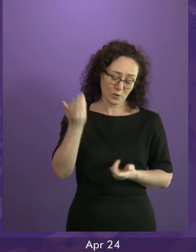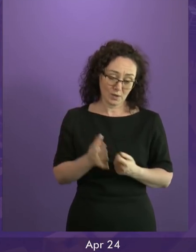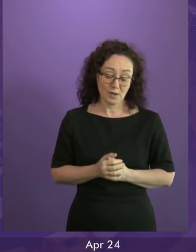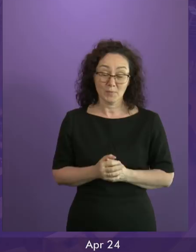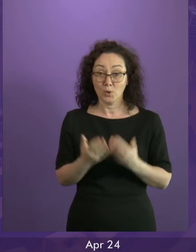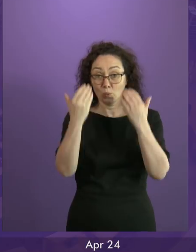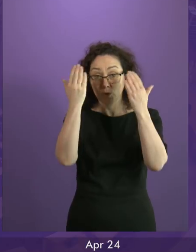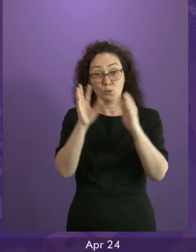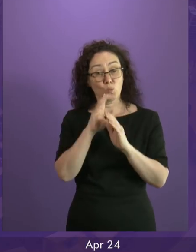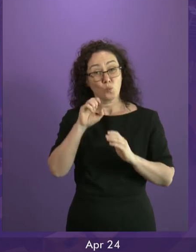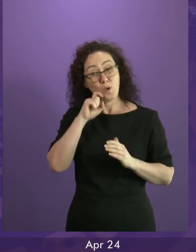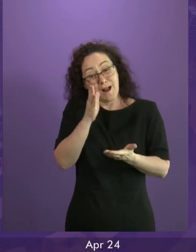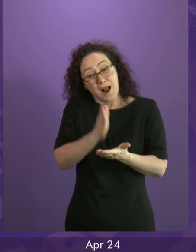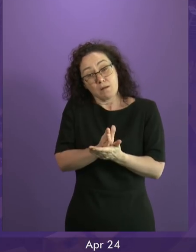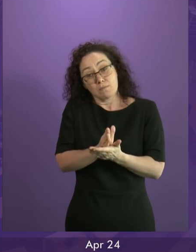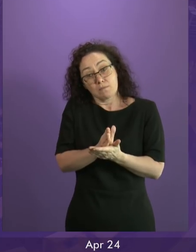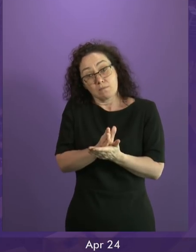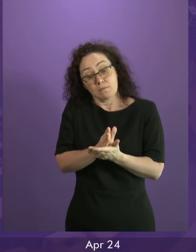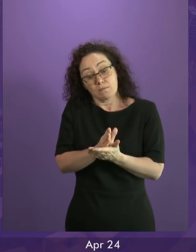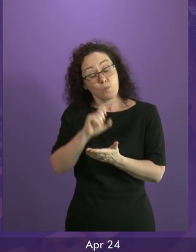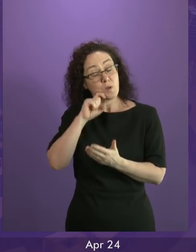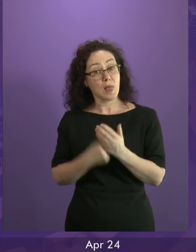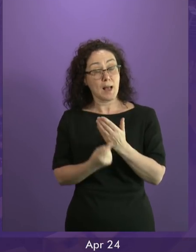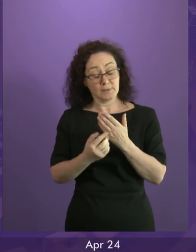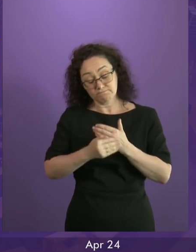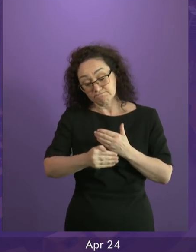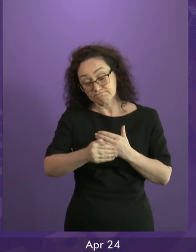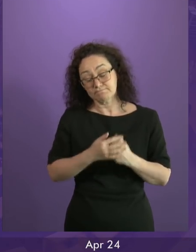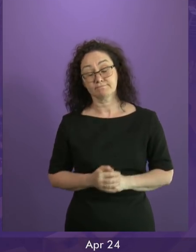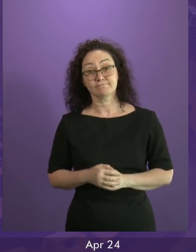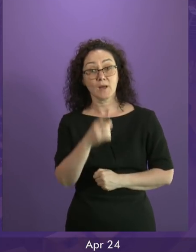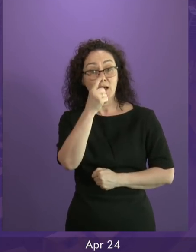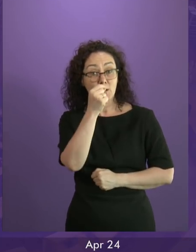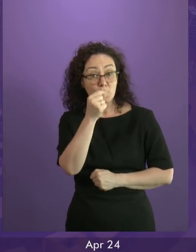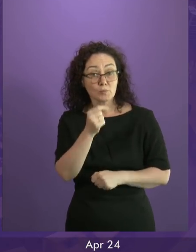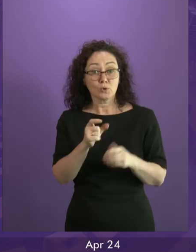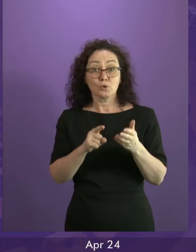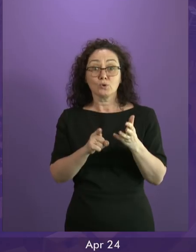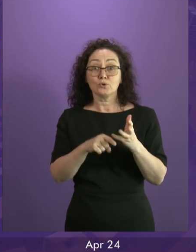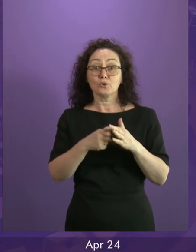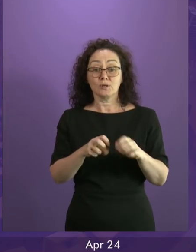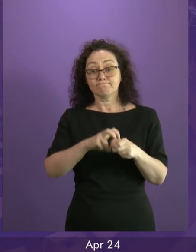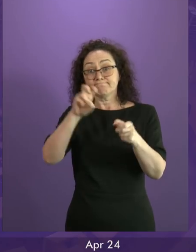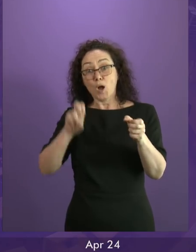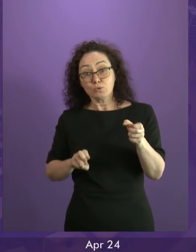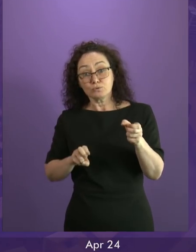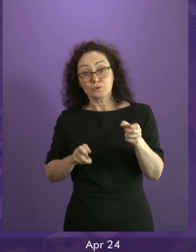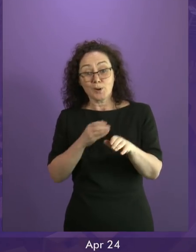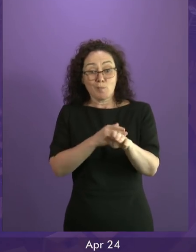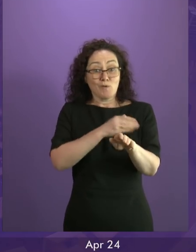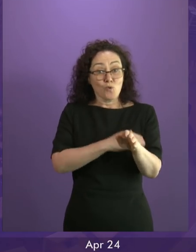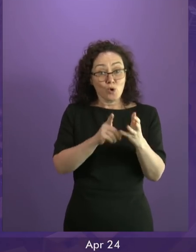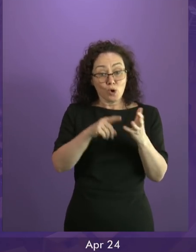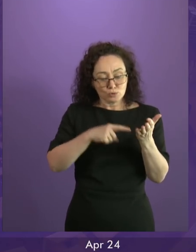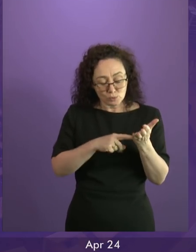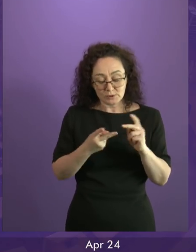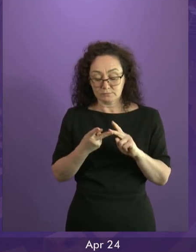will happen next. The UK might still leave the EU before October, it might leave in October, might seek another extension or it might not leave at all.